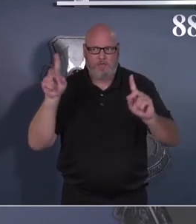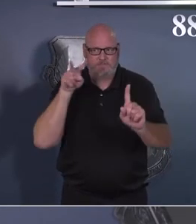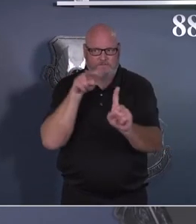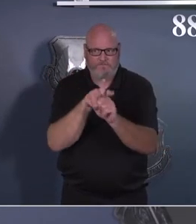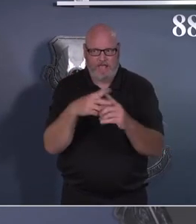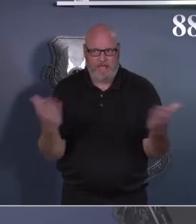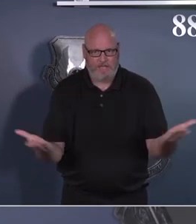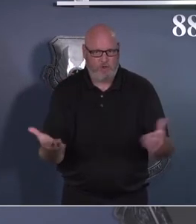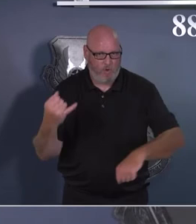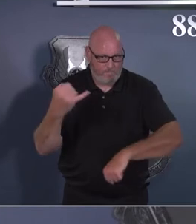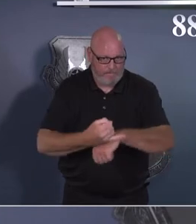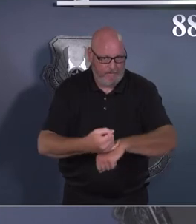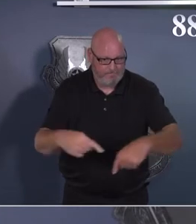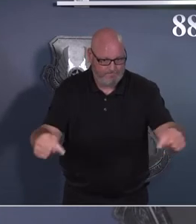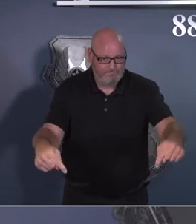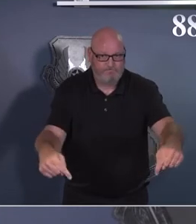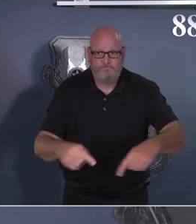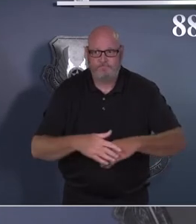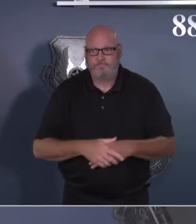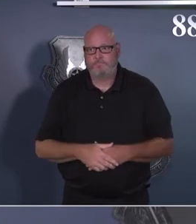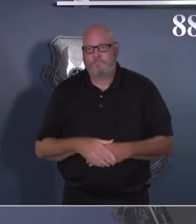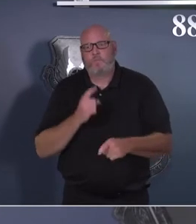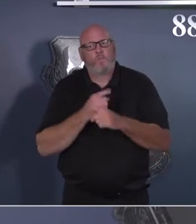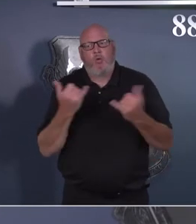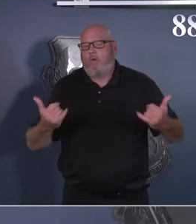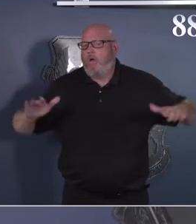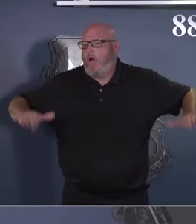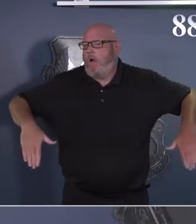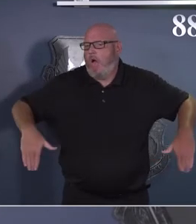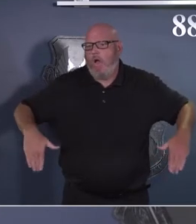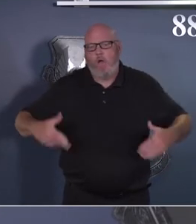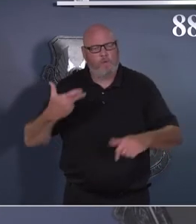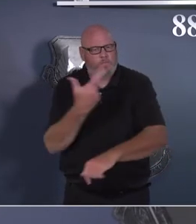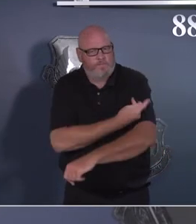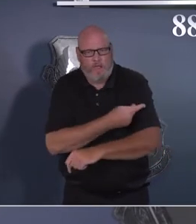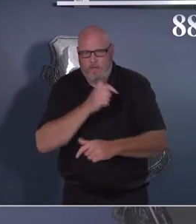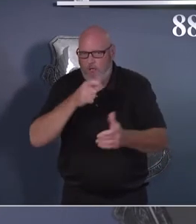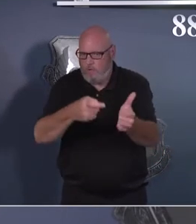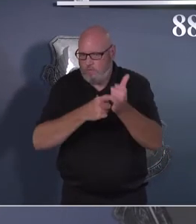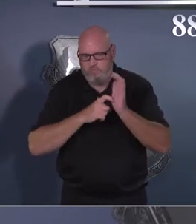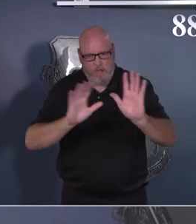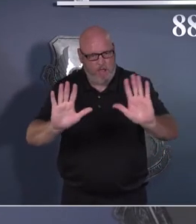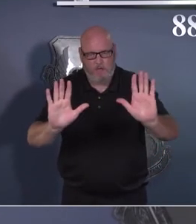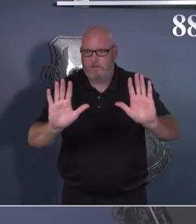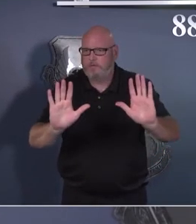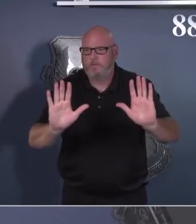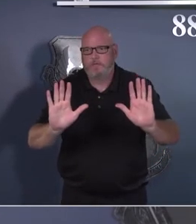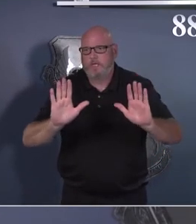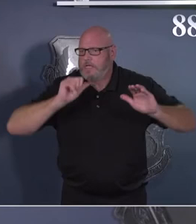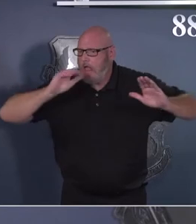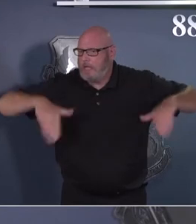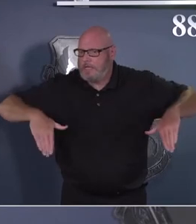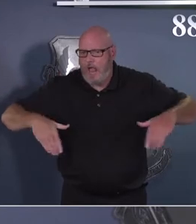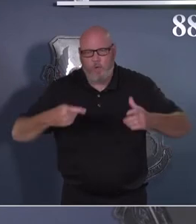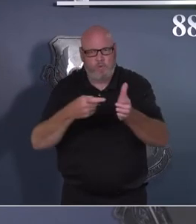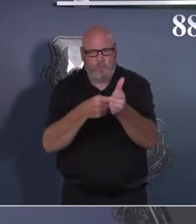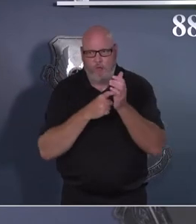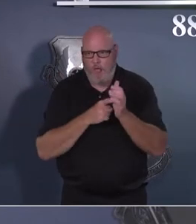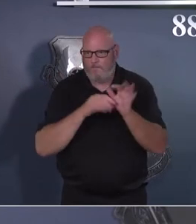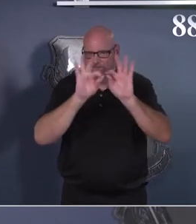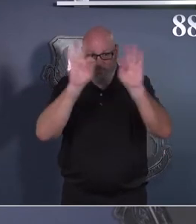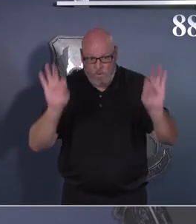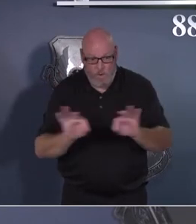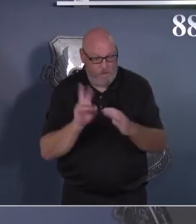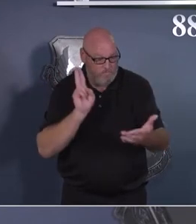mandating vaccines for military members, collecting attestation forms or confirmation forms on whether you've been vaccinated